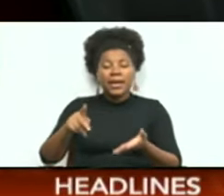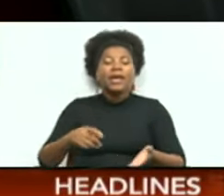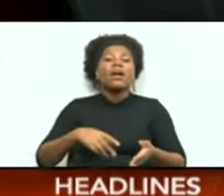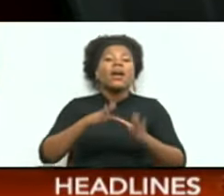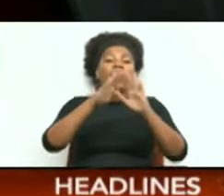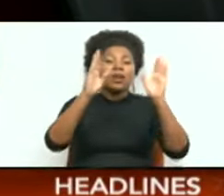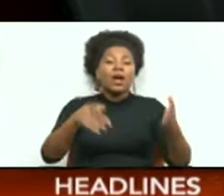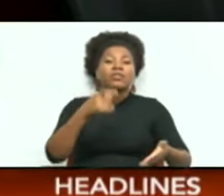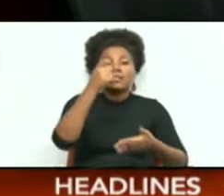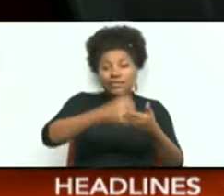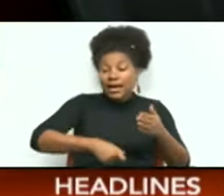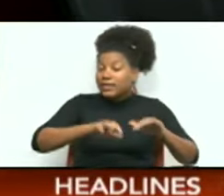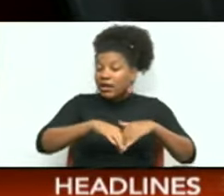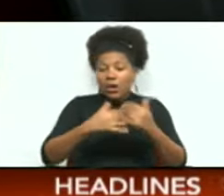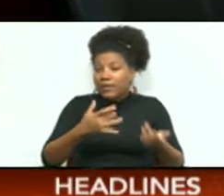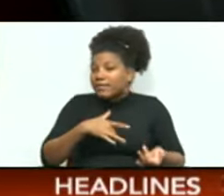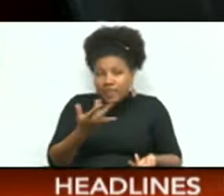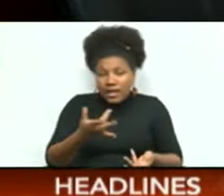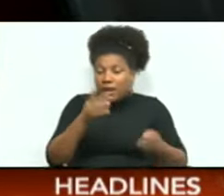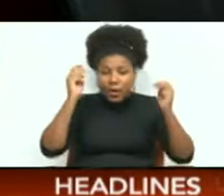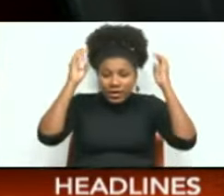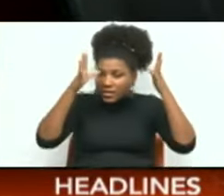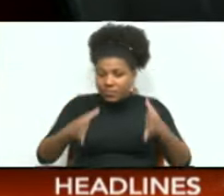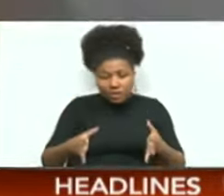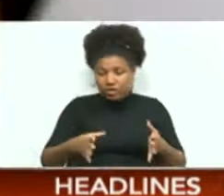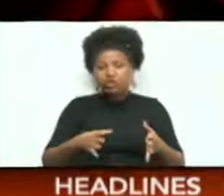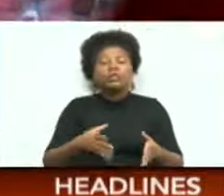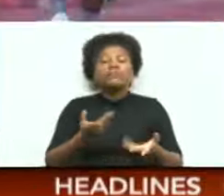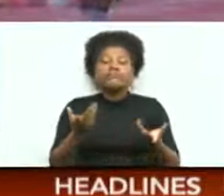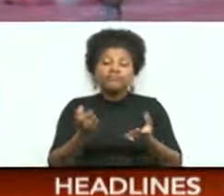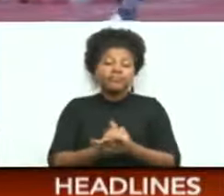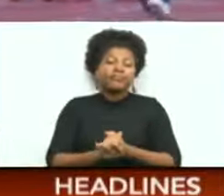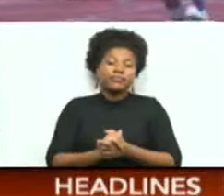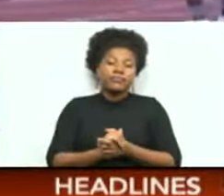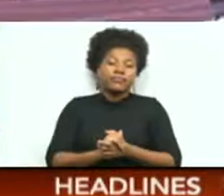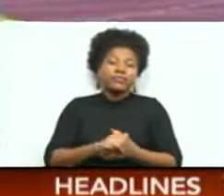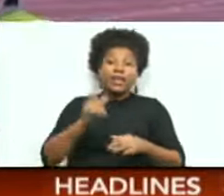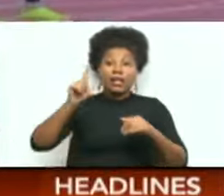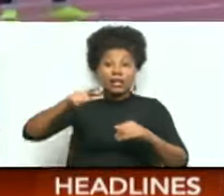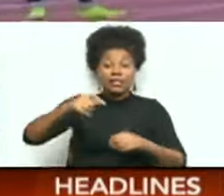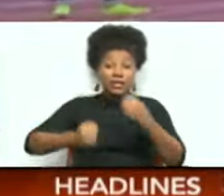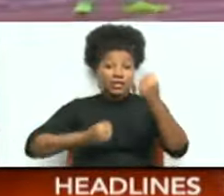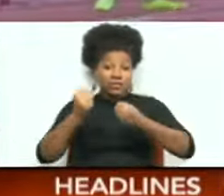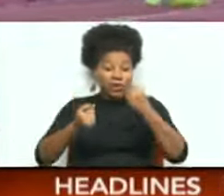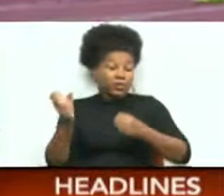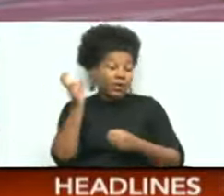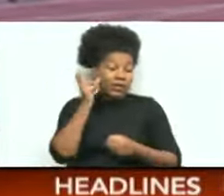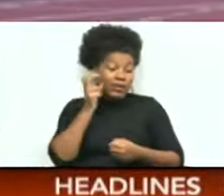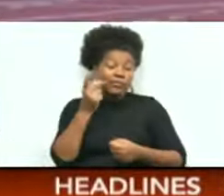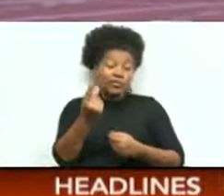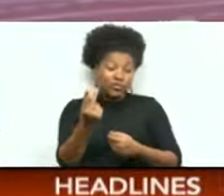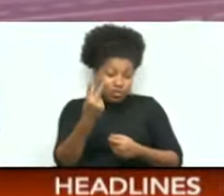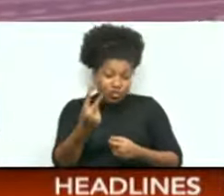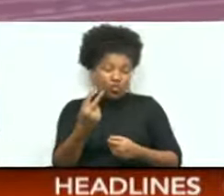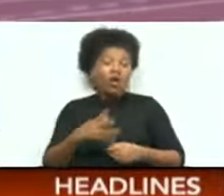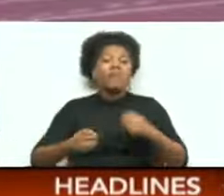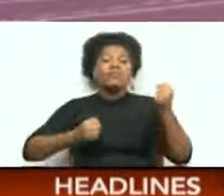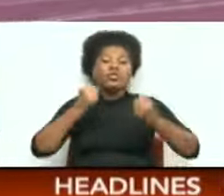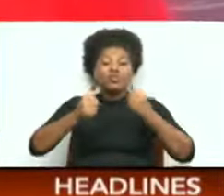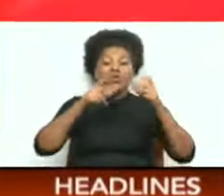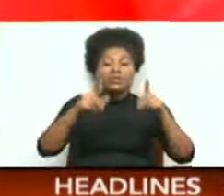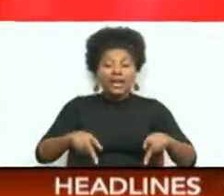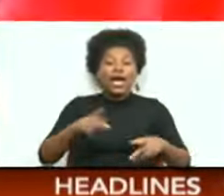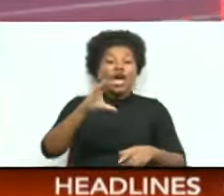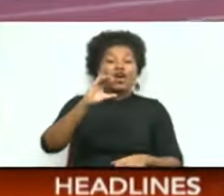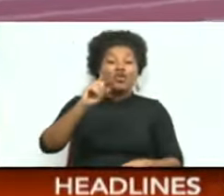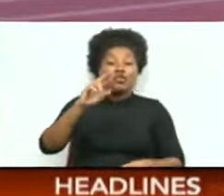and how he felt about his ministry's valuation. And coming up later on in sport, we hear from two of the young athletes flying the flag at the Carifta Games